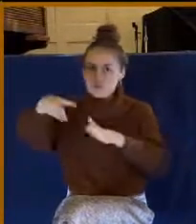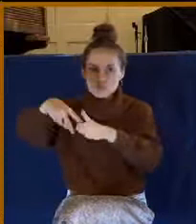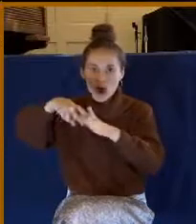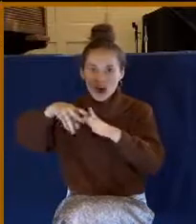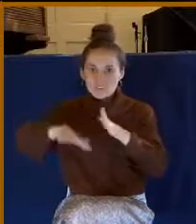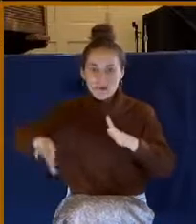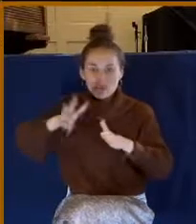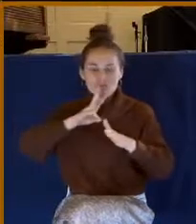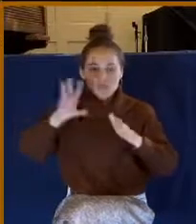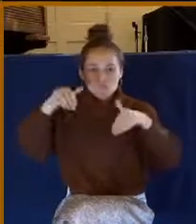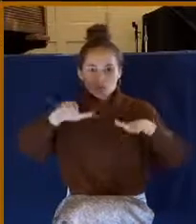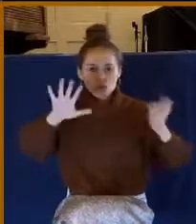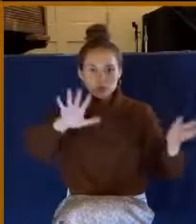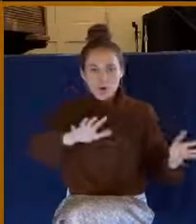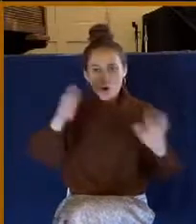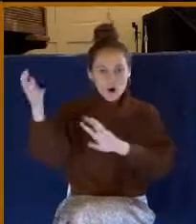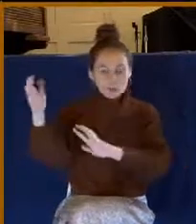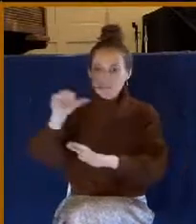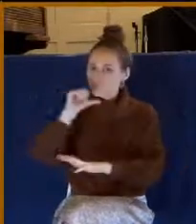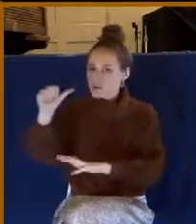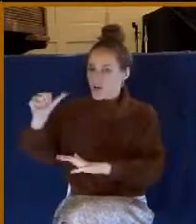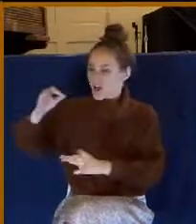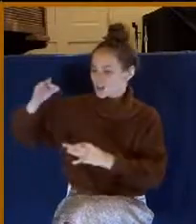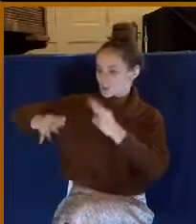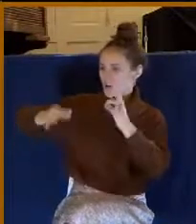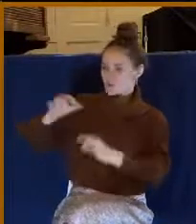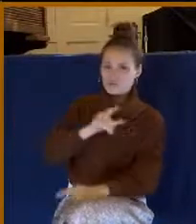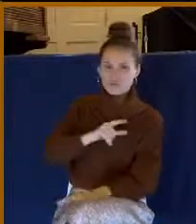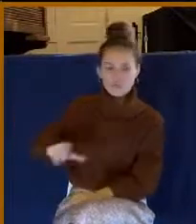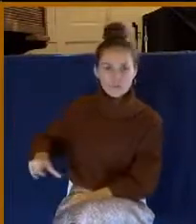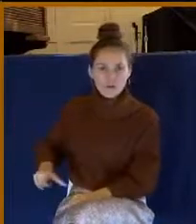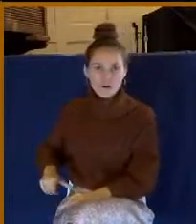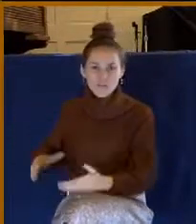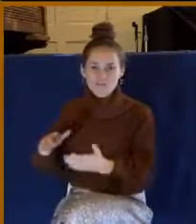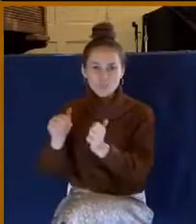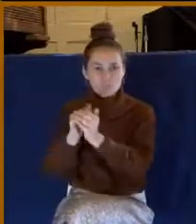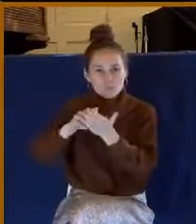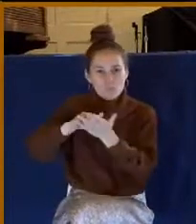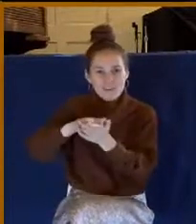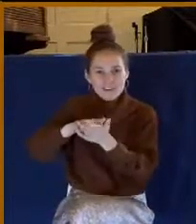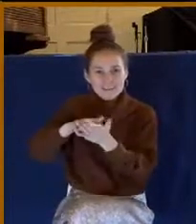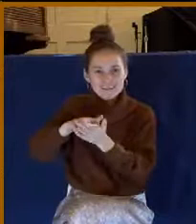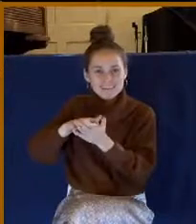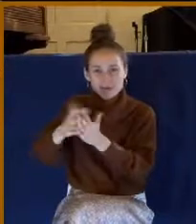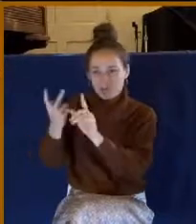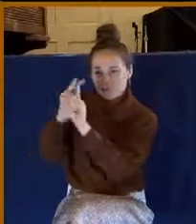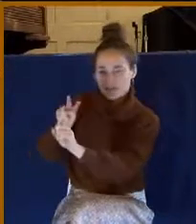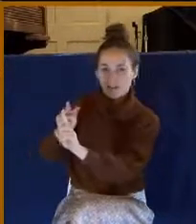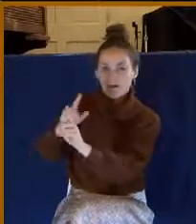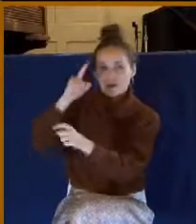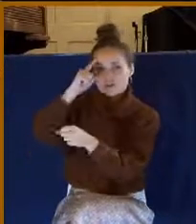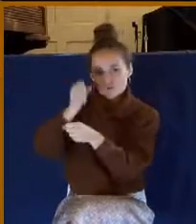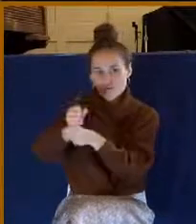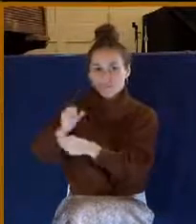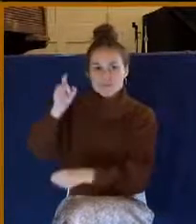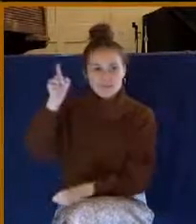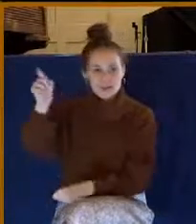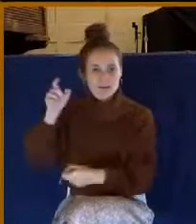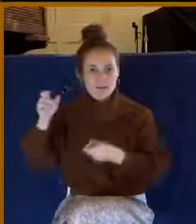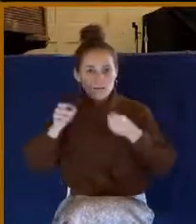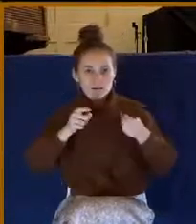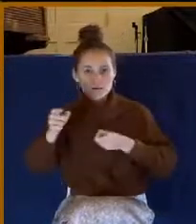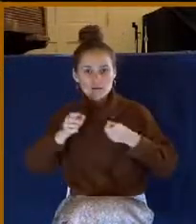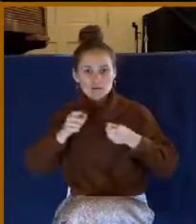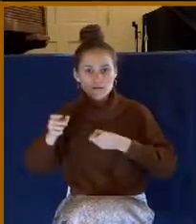not the Lord by feeble sense, but trust him for his grace. Behind a frowning providence, he